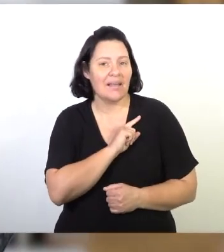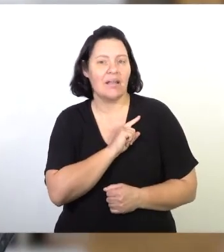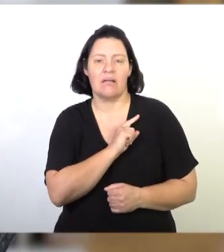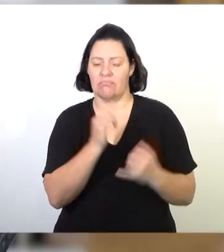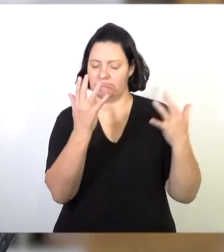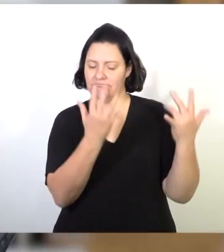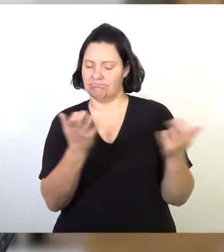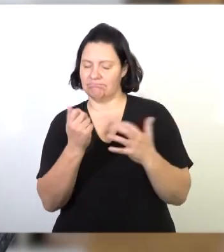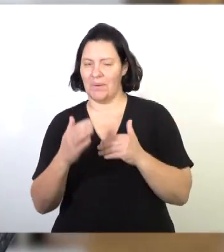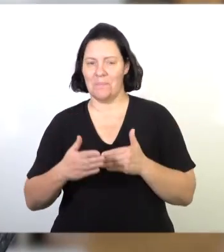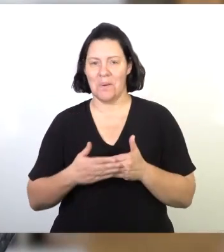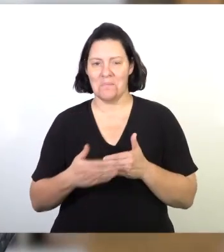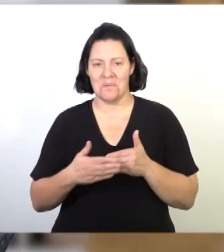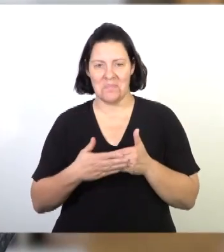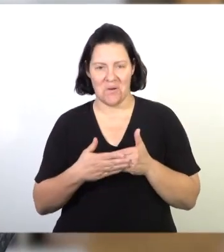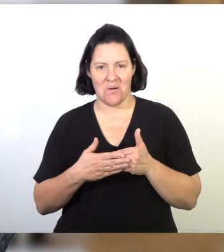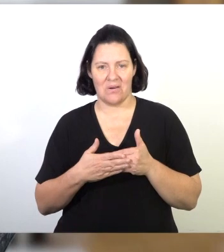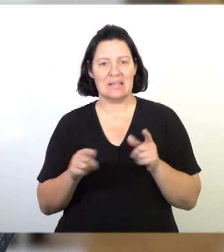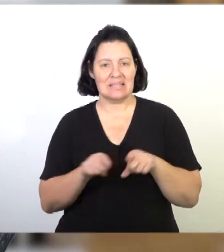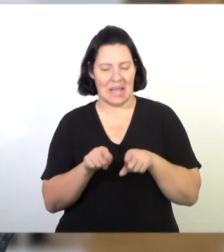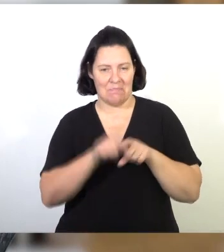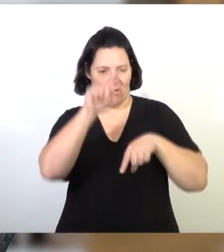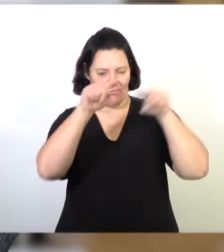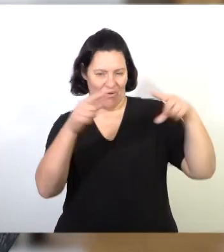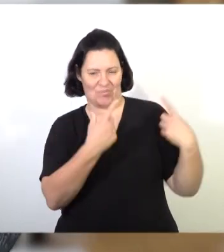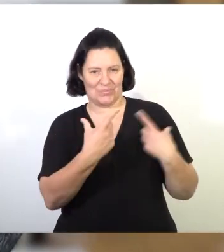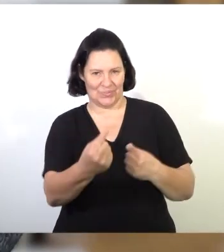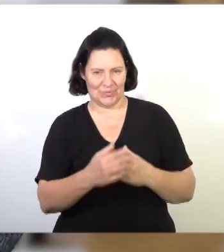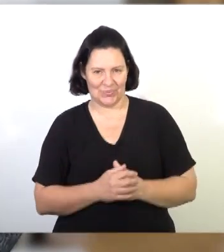more calculations and we will also be drawing graphs.